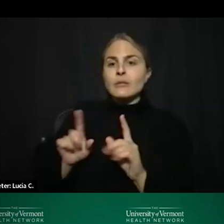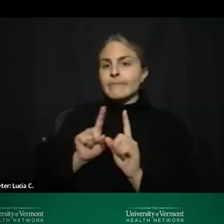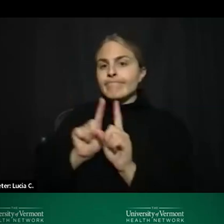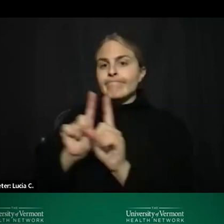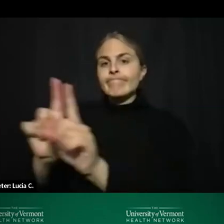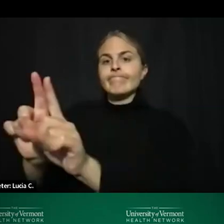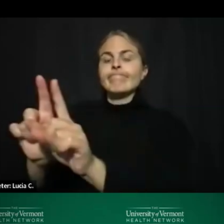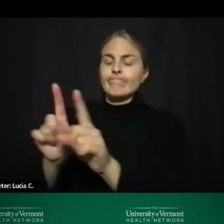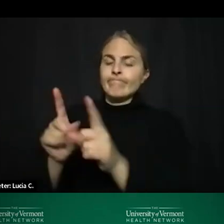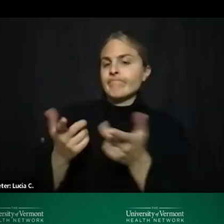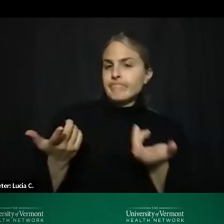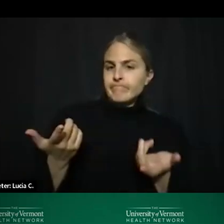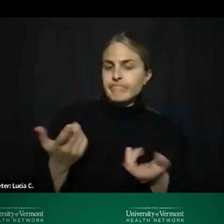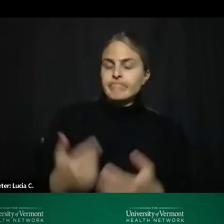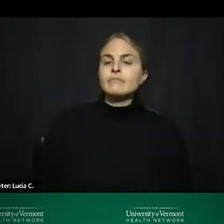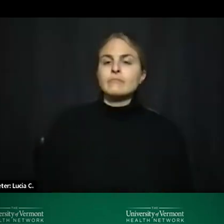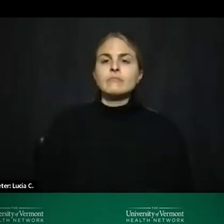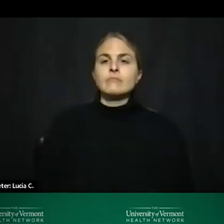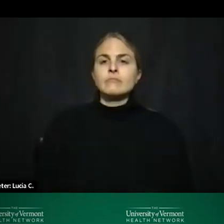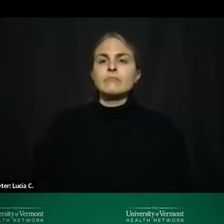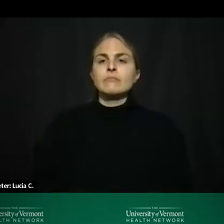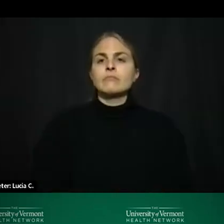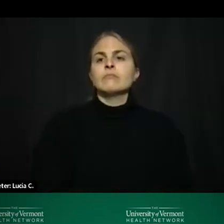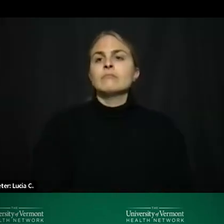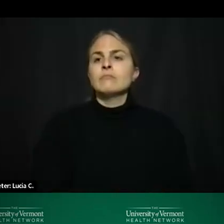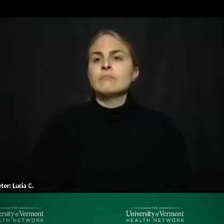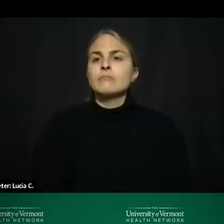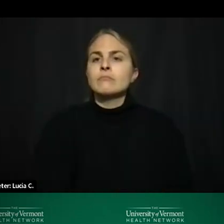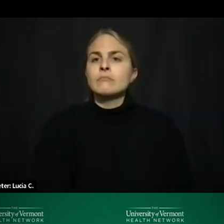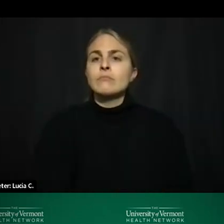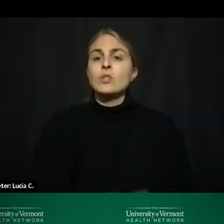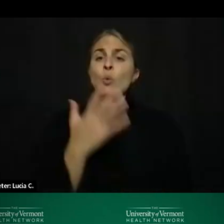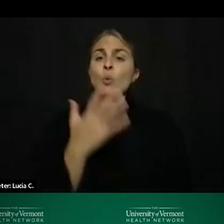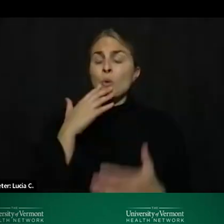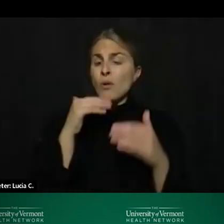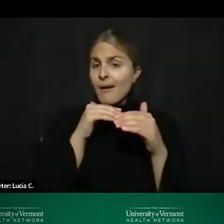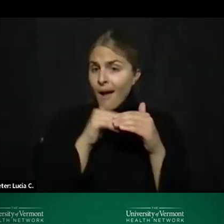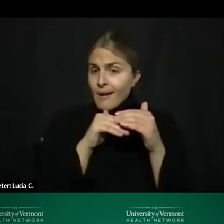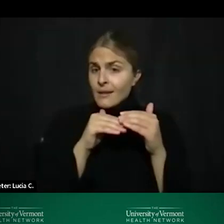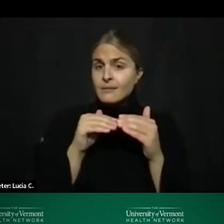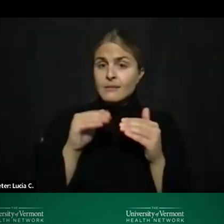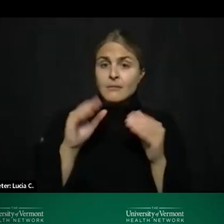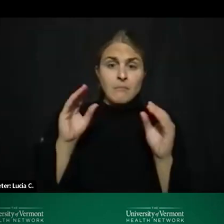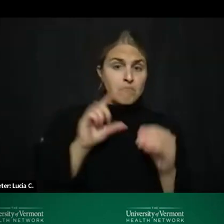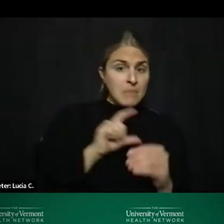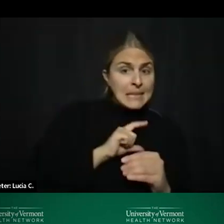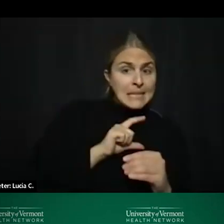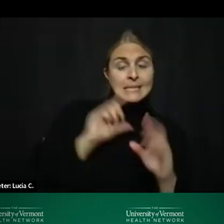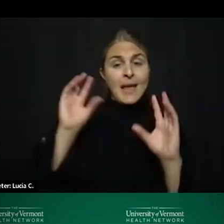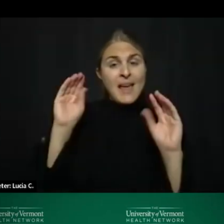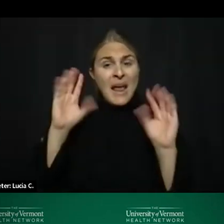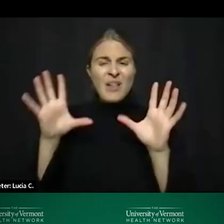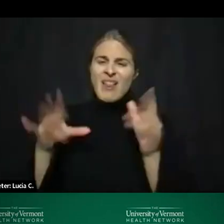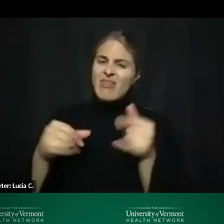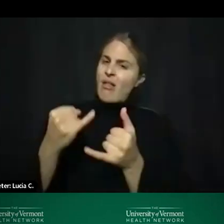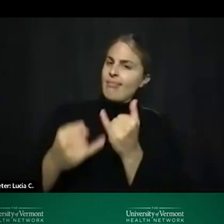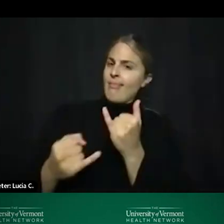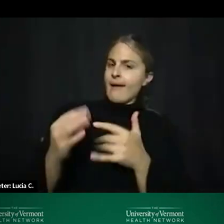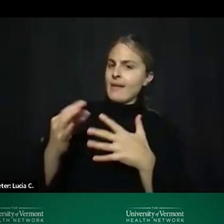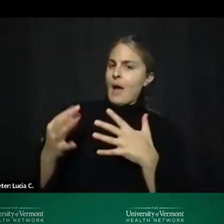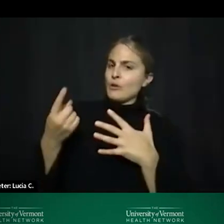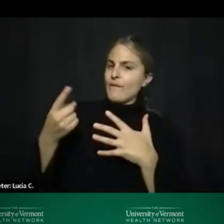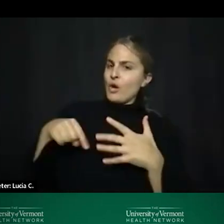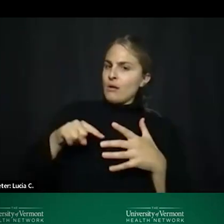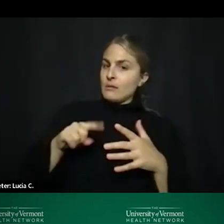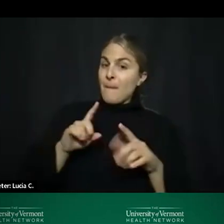possible um we will be accessing the police or an ambulance as a last resort if that's the only way we can safely